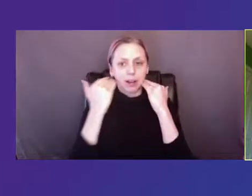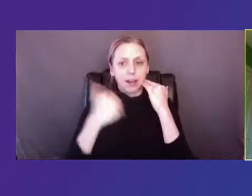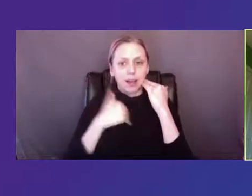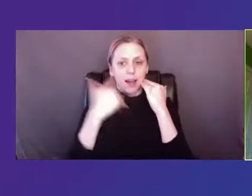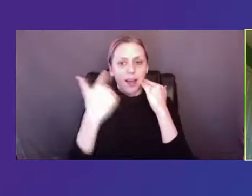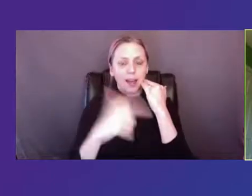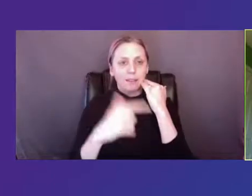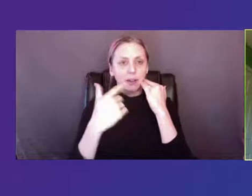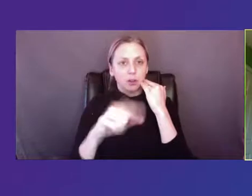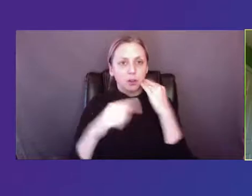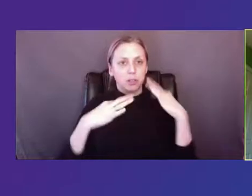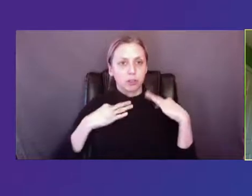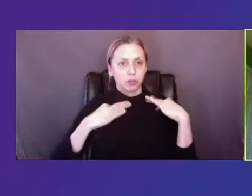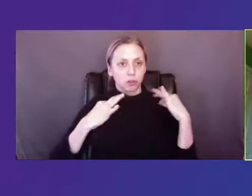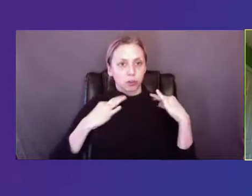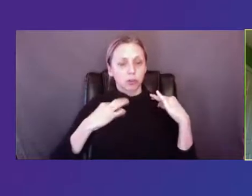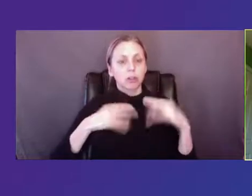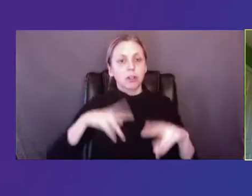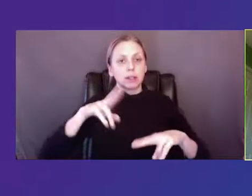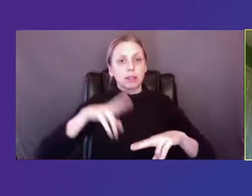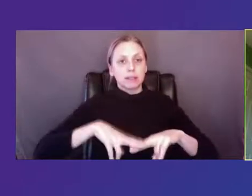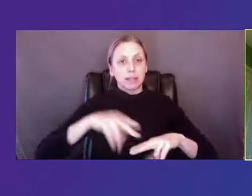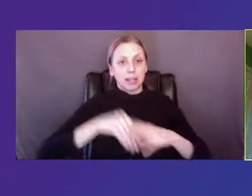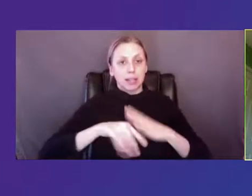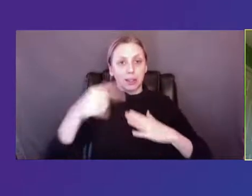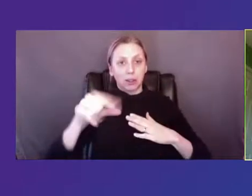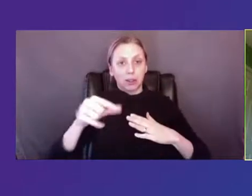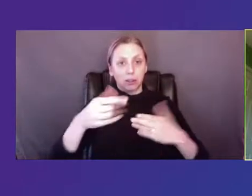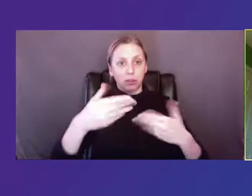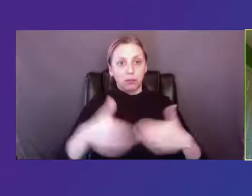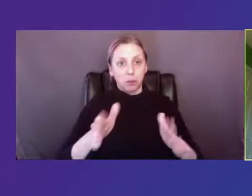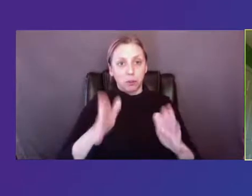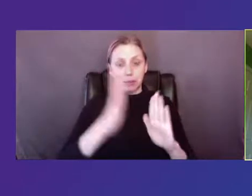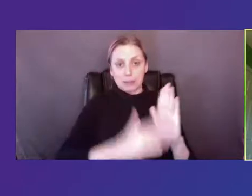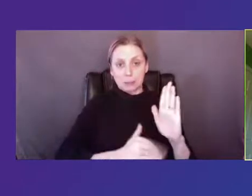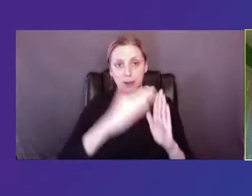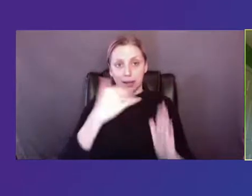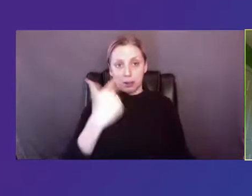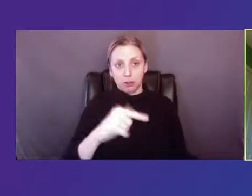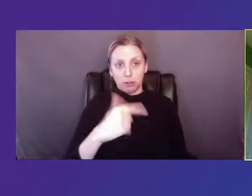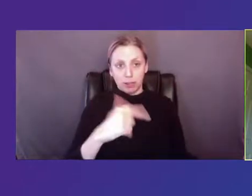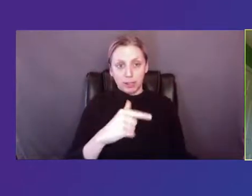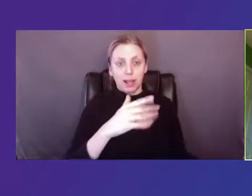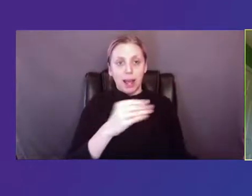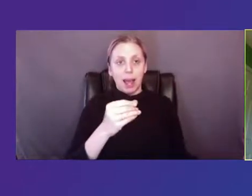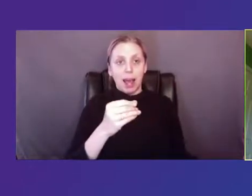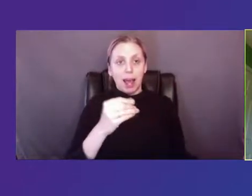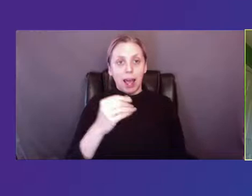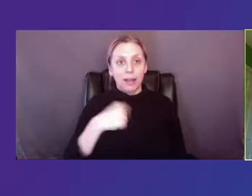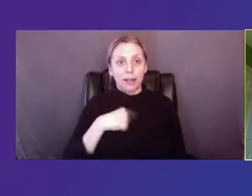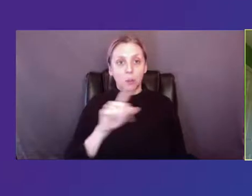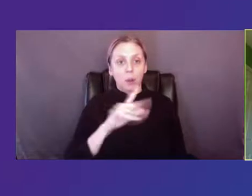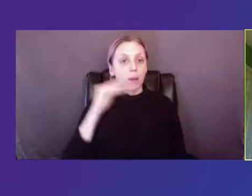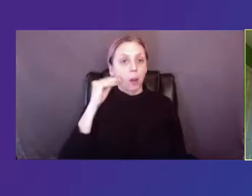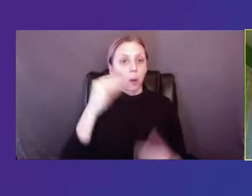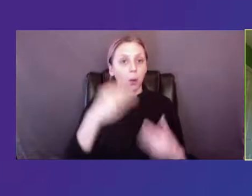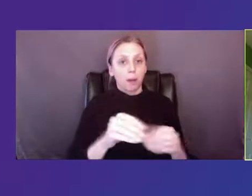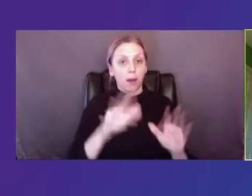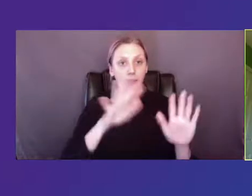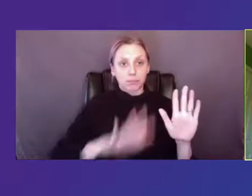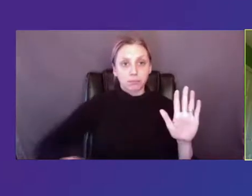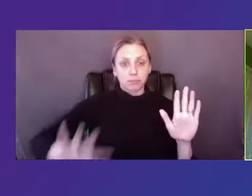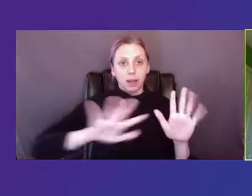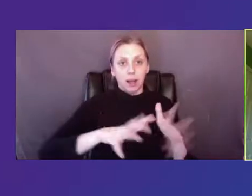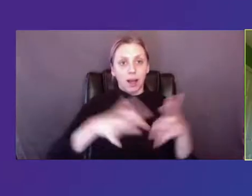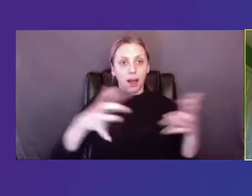green shirt. I'm sitting in a green room. It's painted green. And I'm at my home office surrounded by a